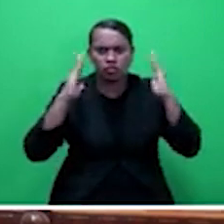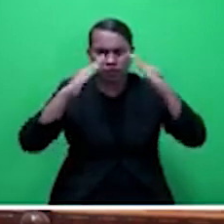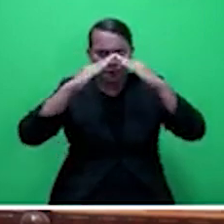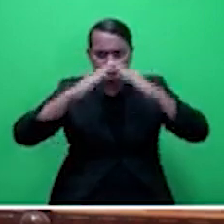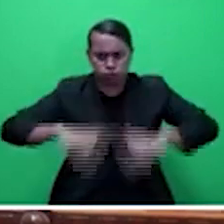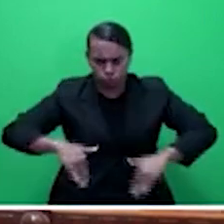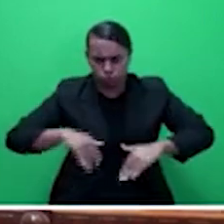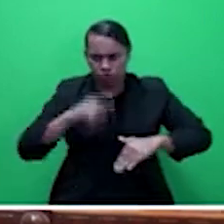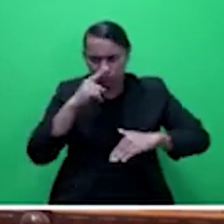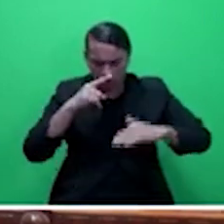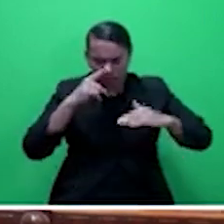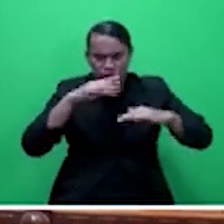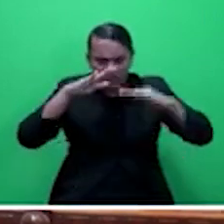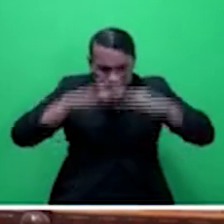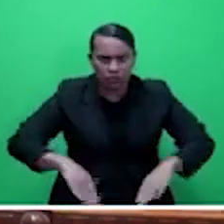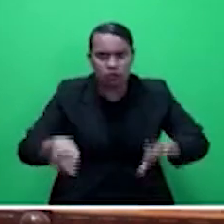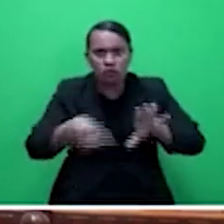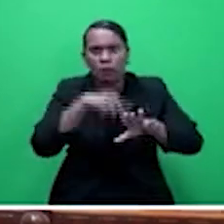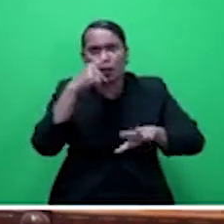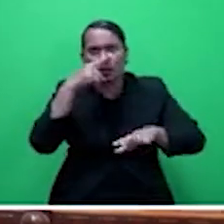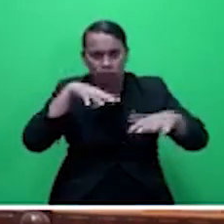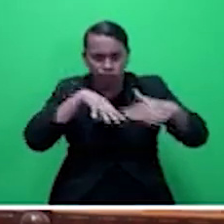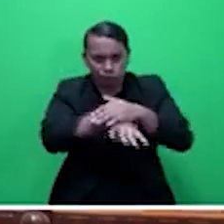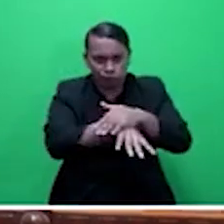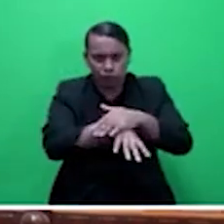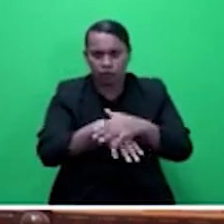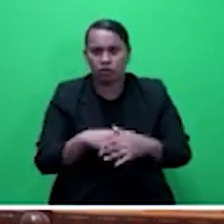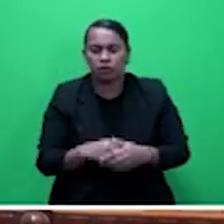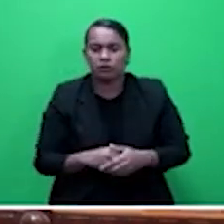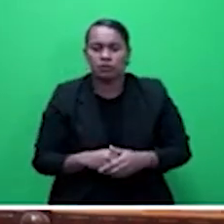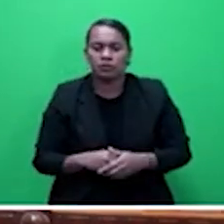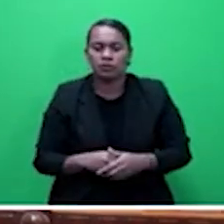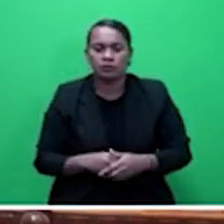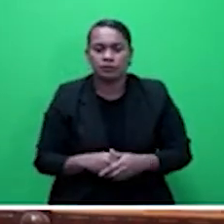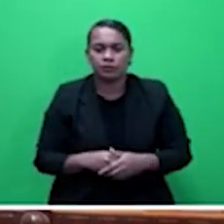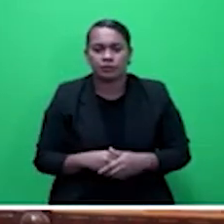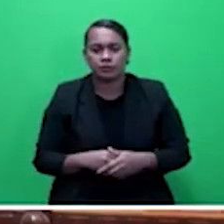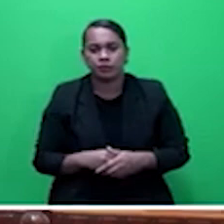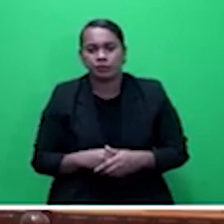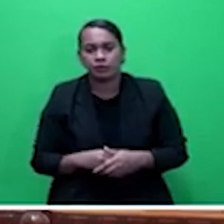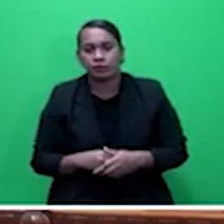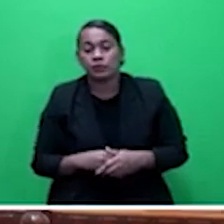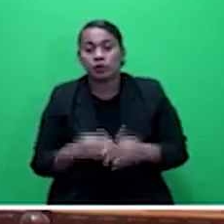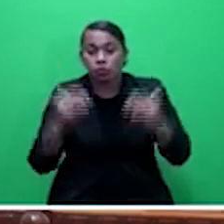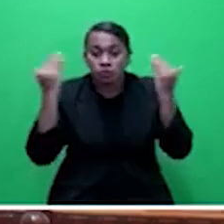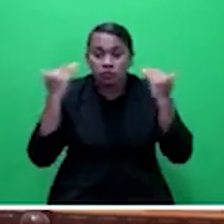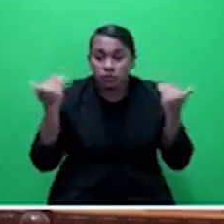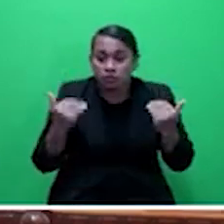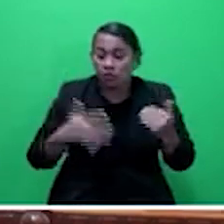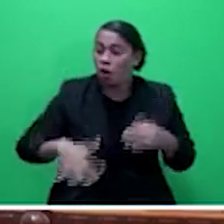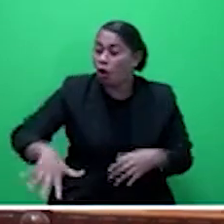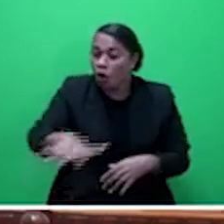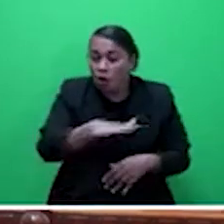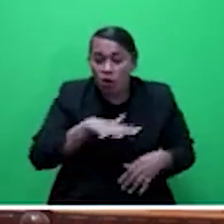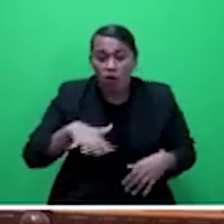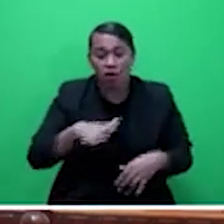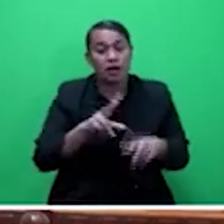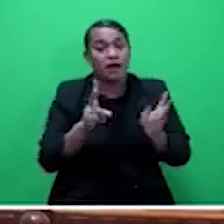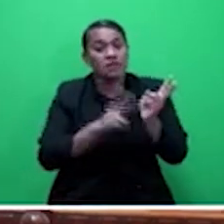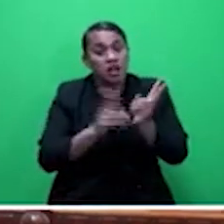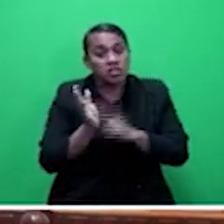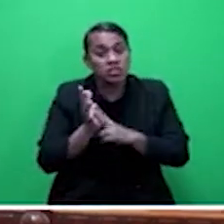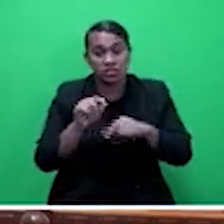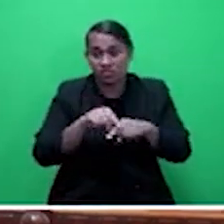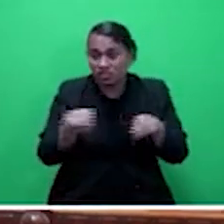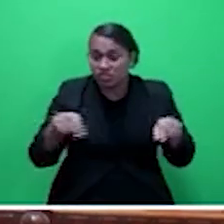Honourable Speaker, Honourable every village in Fiji has or should have